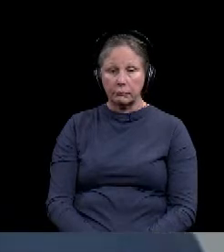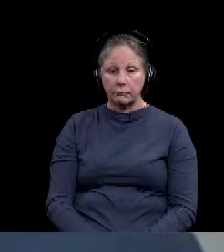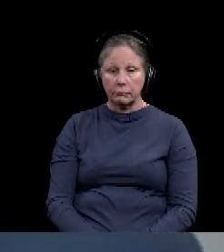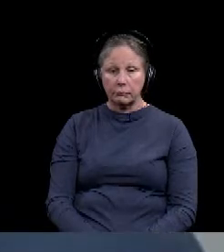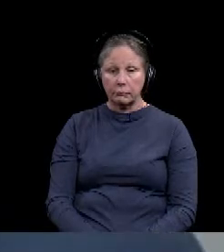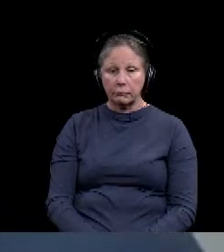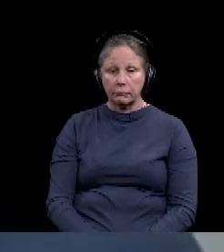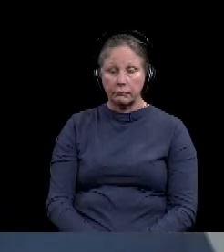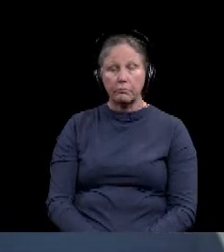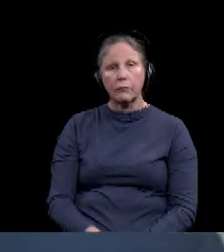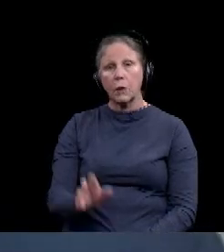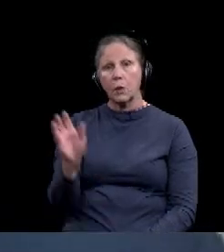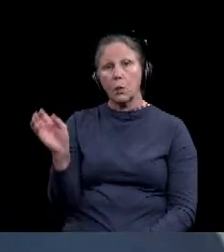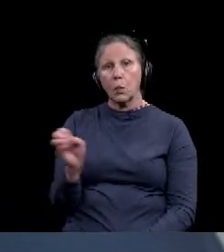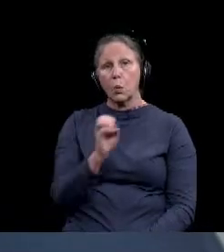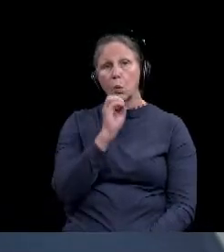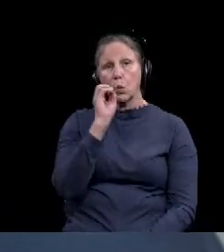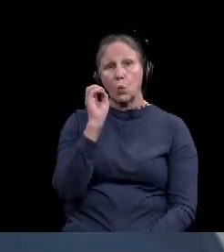Okay.